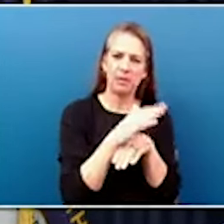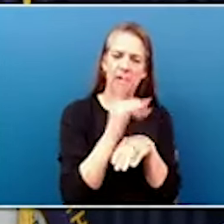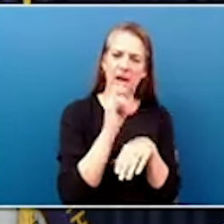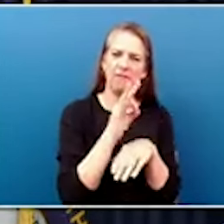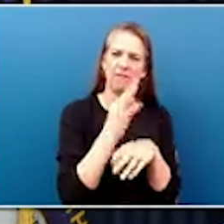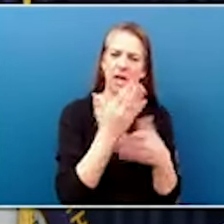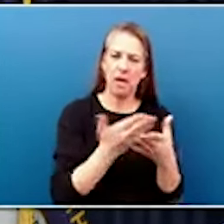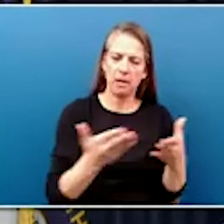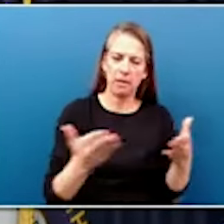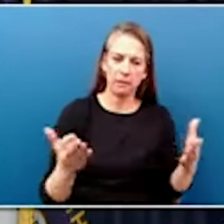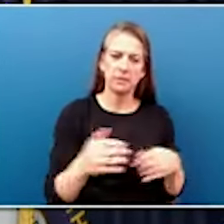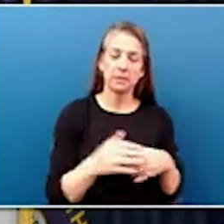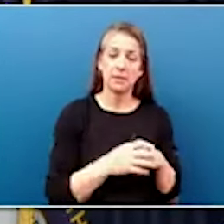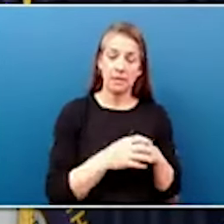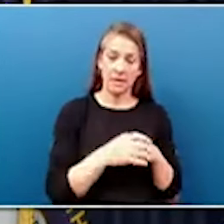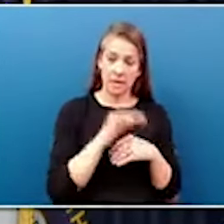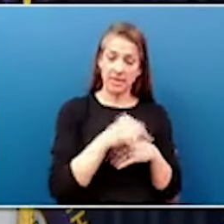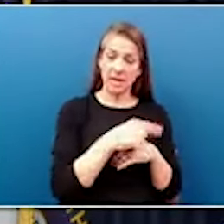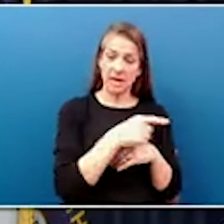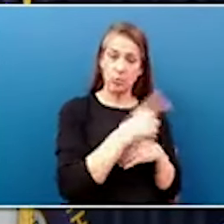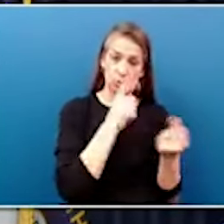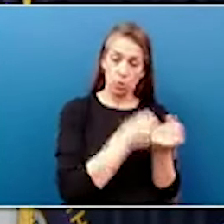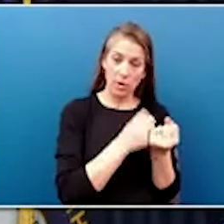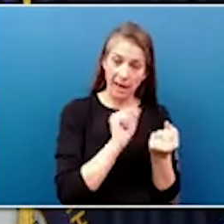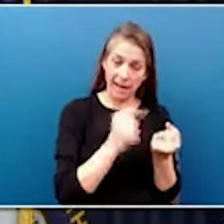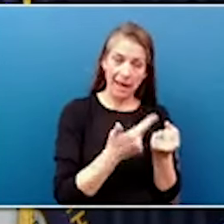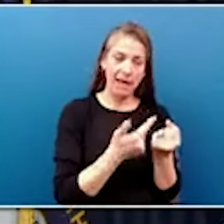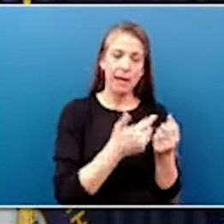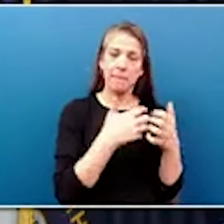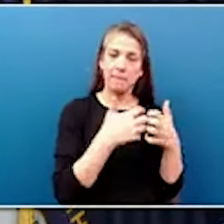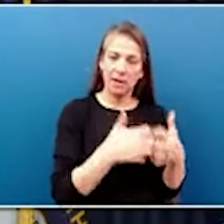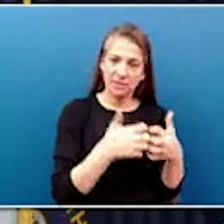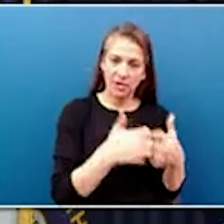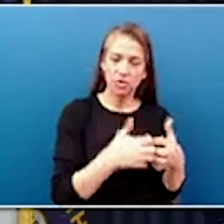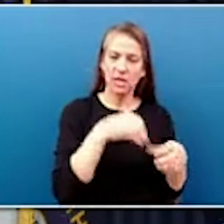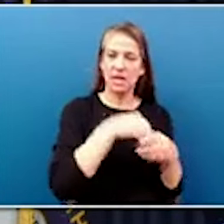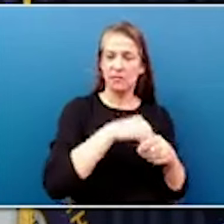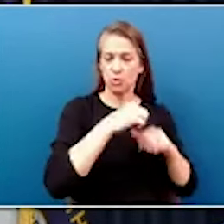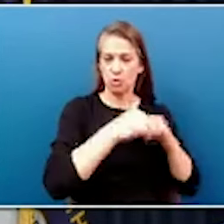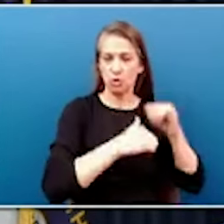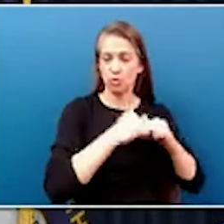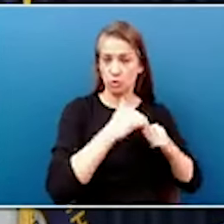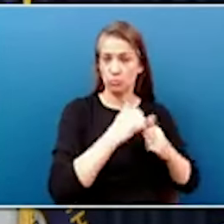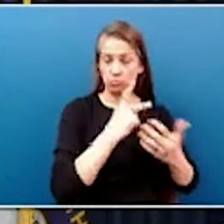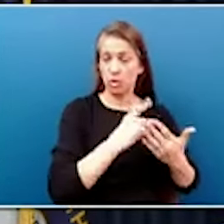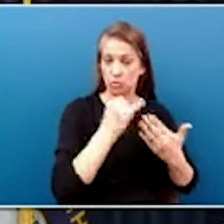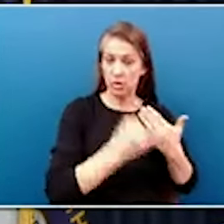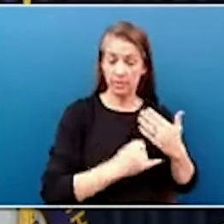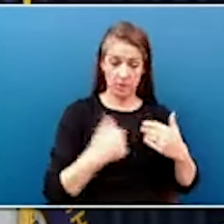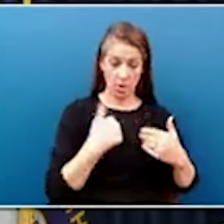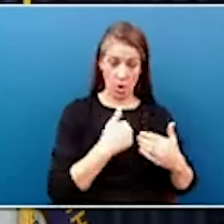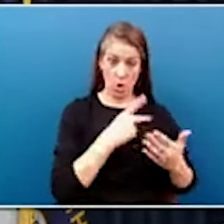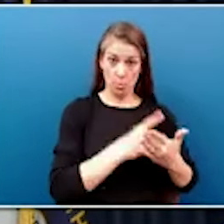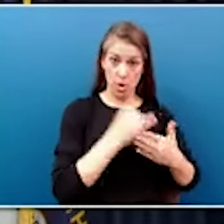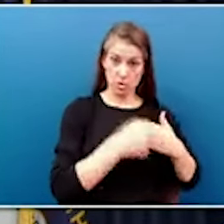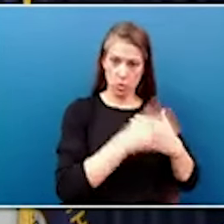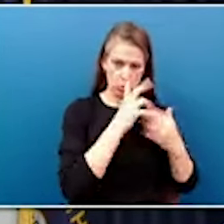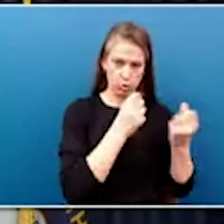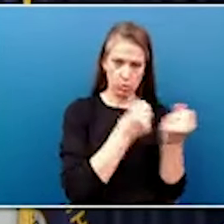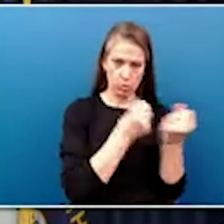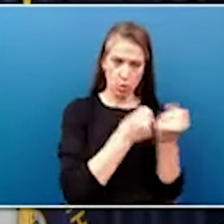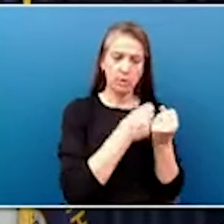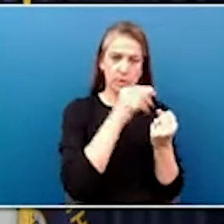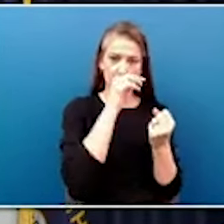local and regional agriculture, manufacturing, and infrastructure projects. Our project will also support major infrastructure